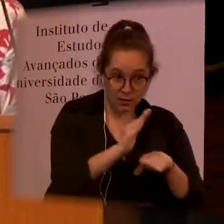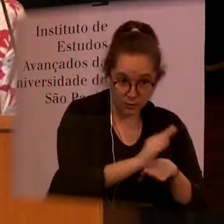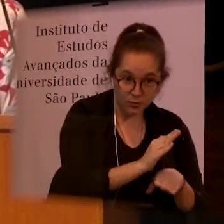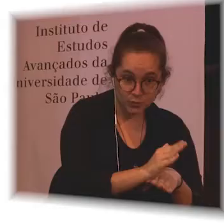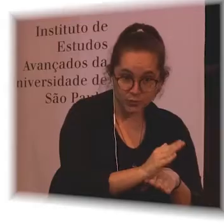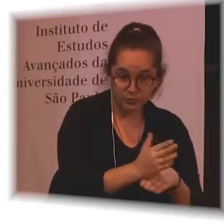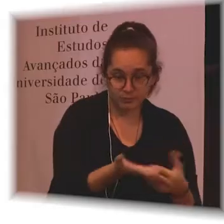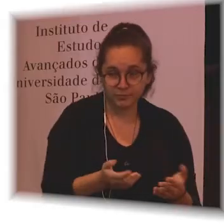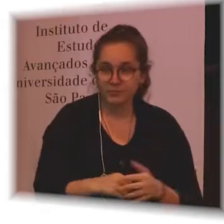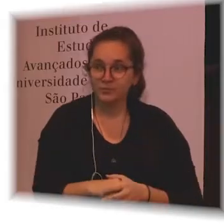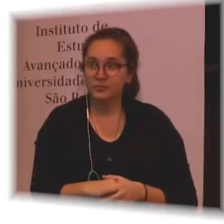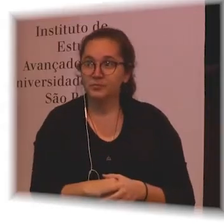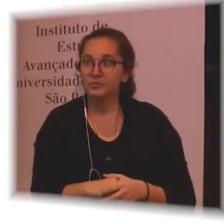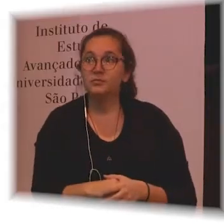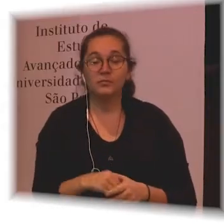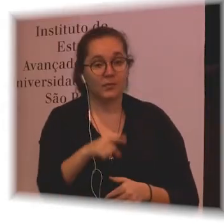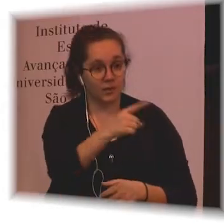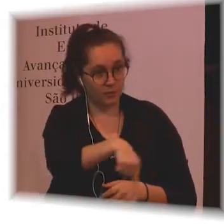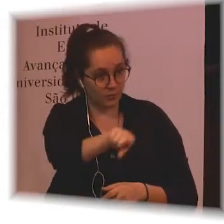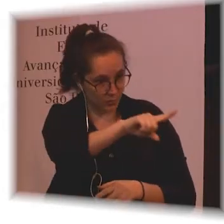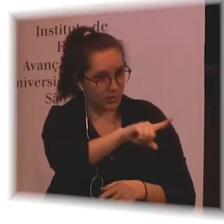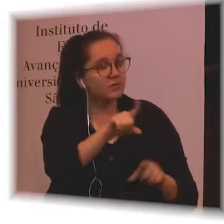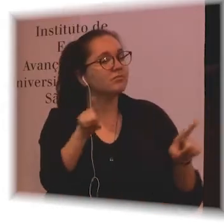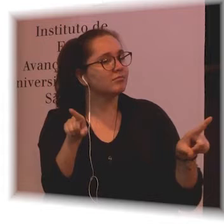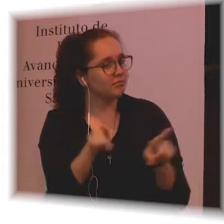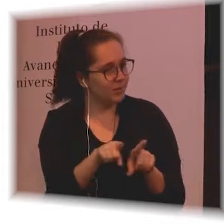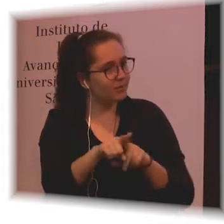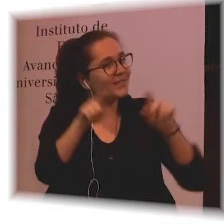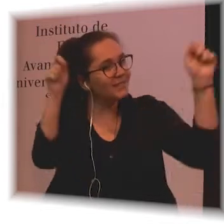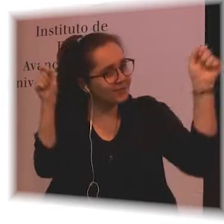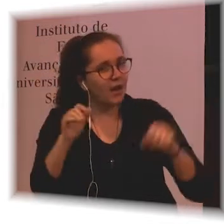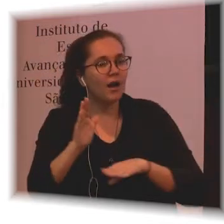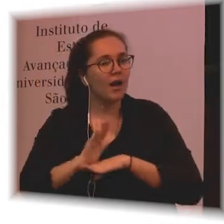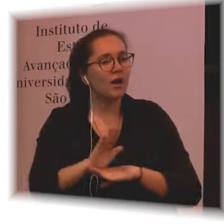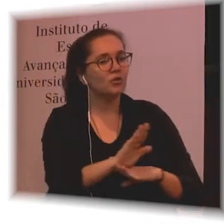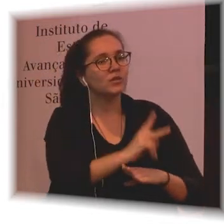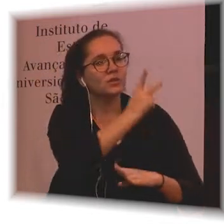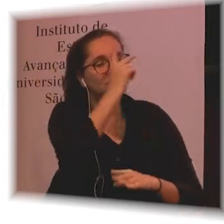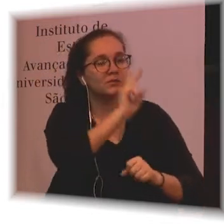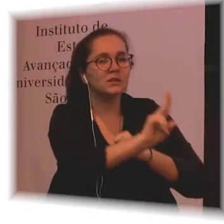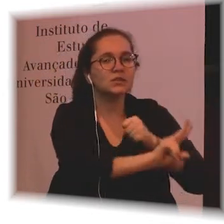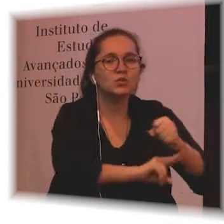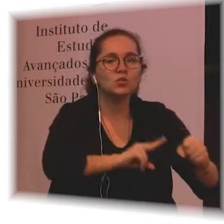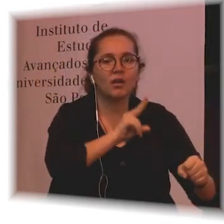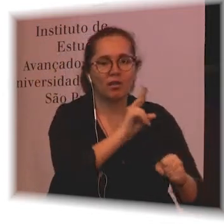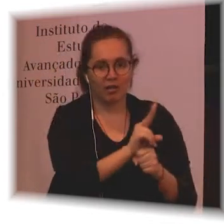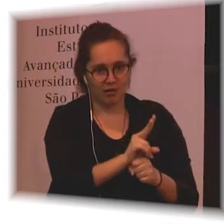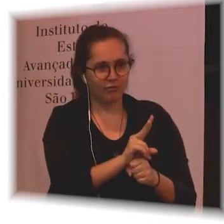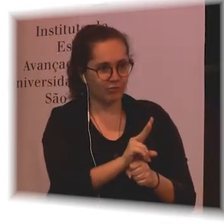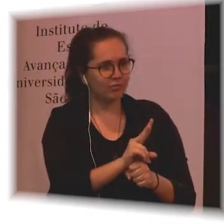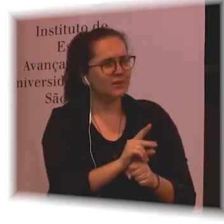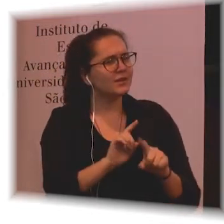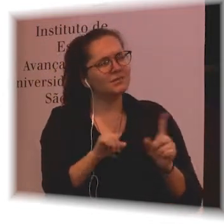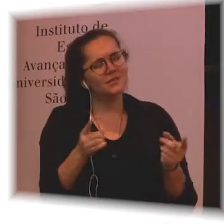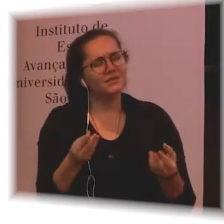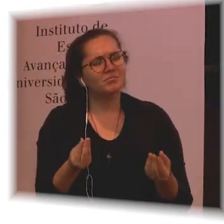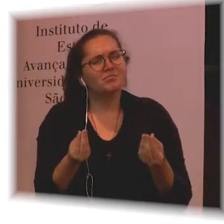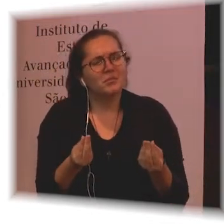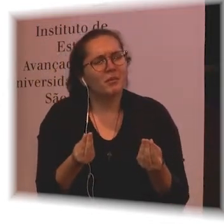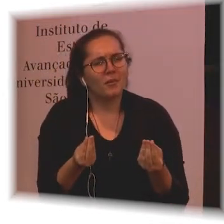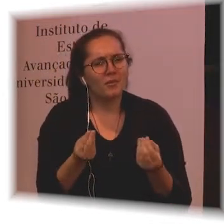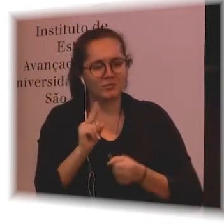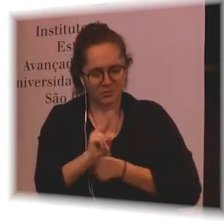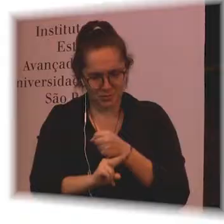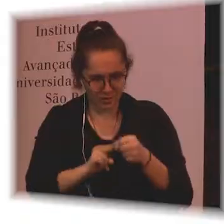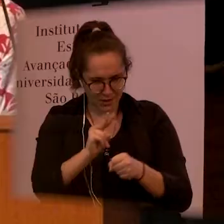And how you make those sustainable. How you can, rather than putting rehabilitation in different bits in the